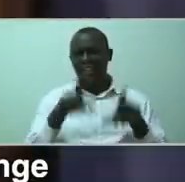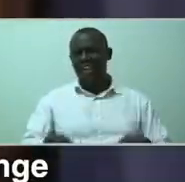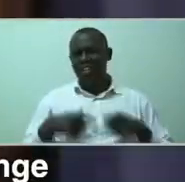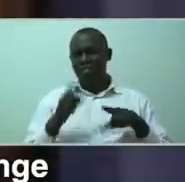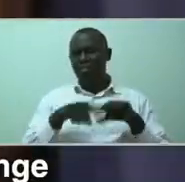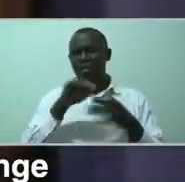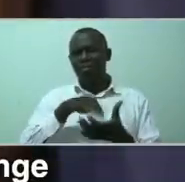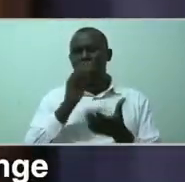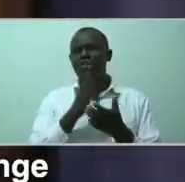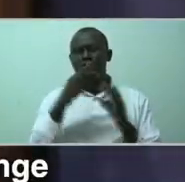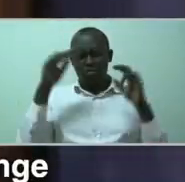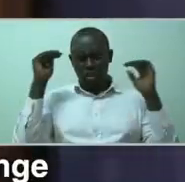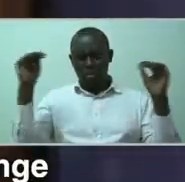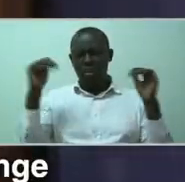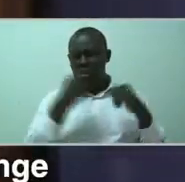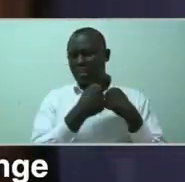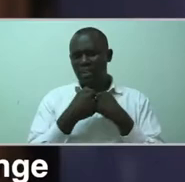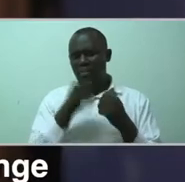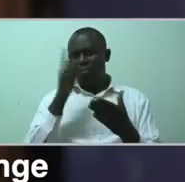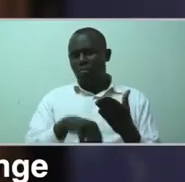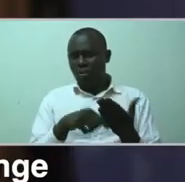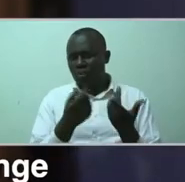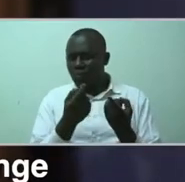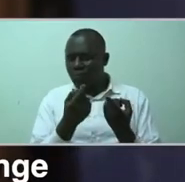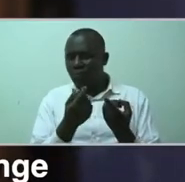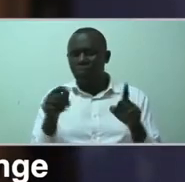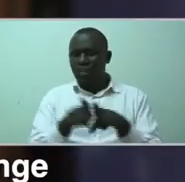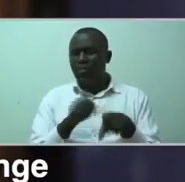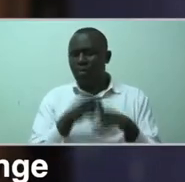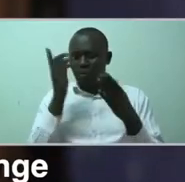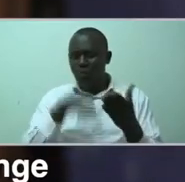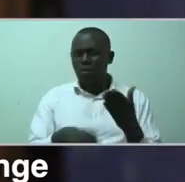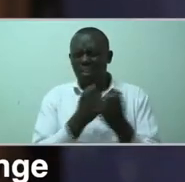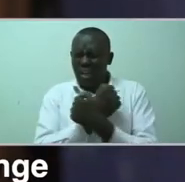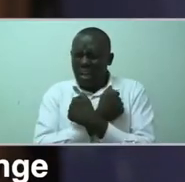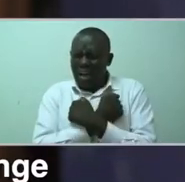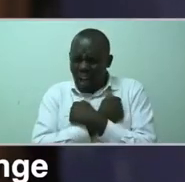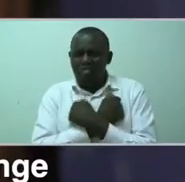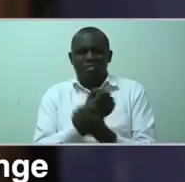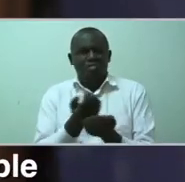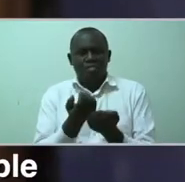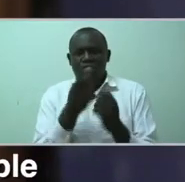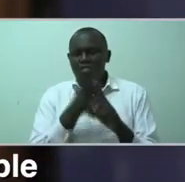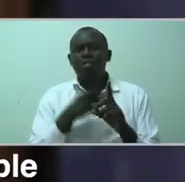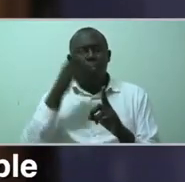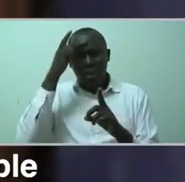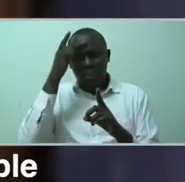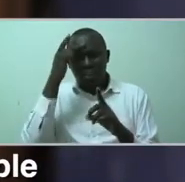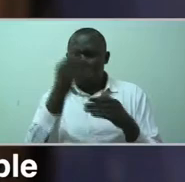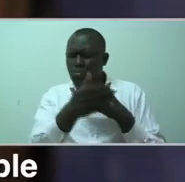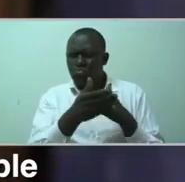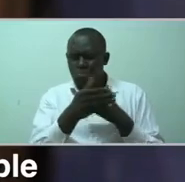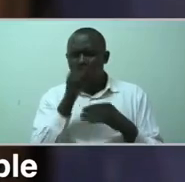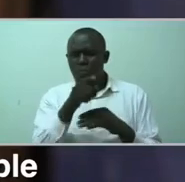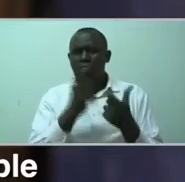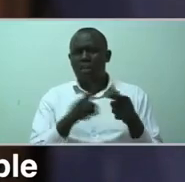I have had many challenges, but the biggest challenge was not having the love and warmth of my parents. That closeness